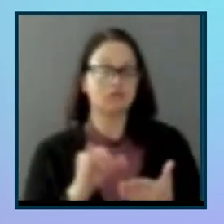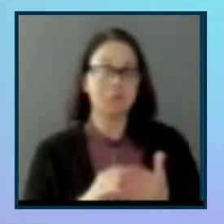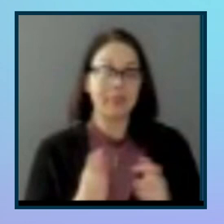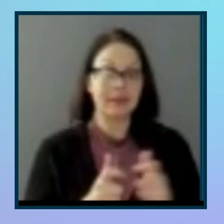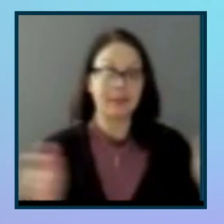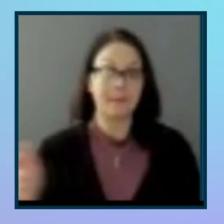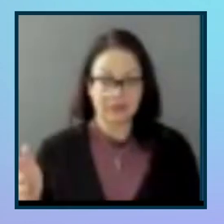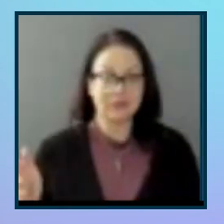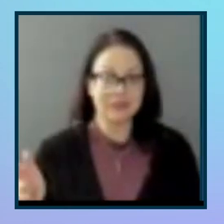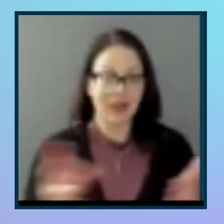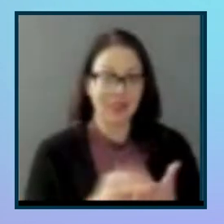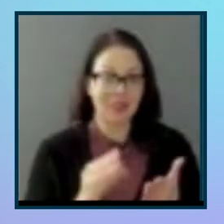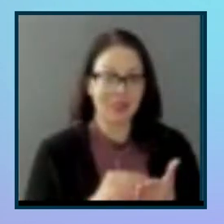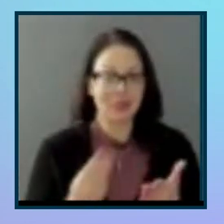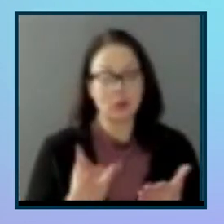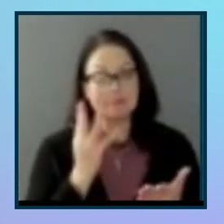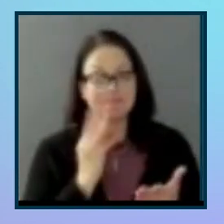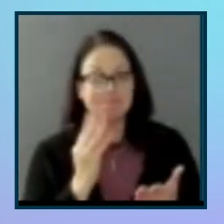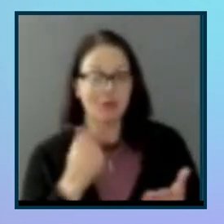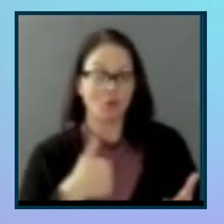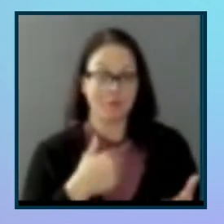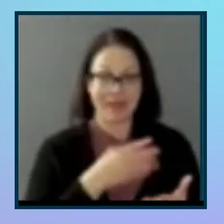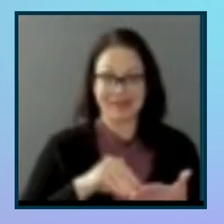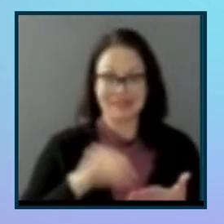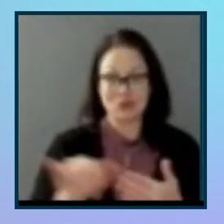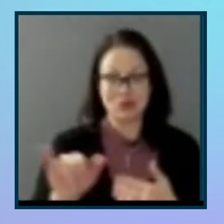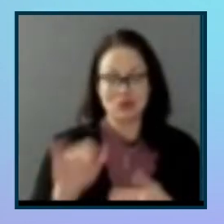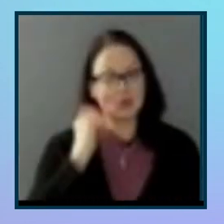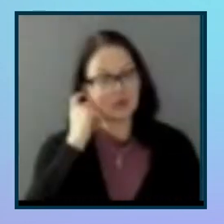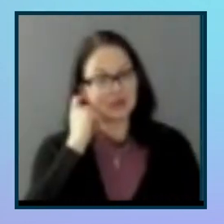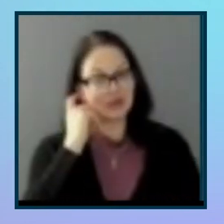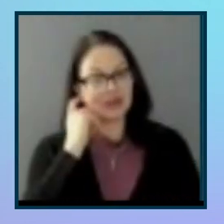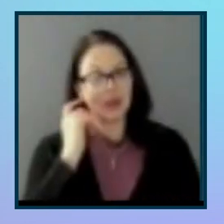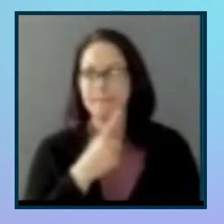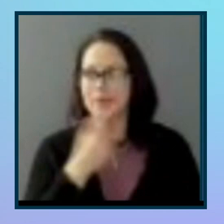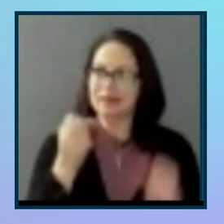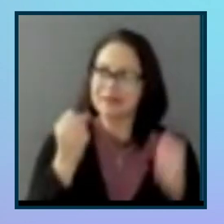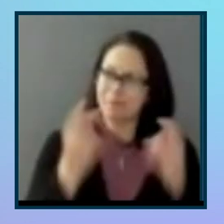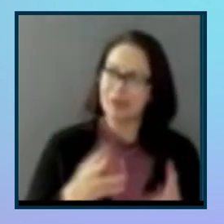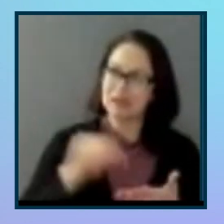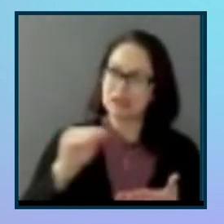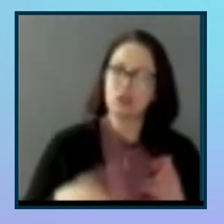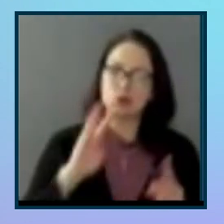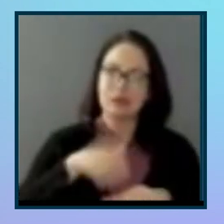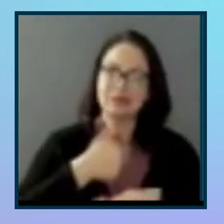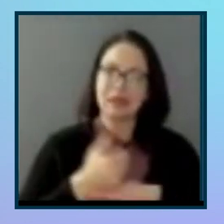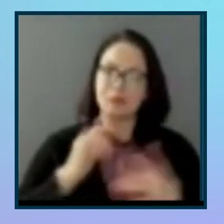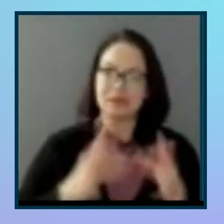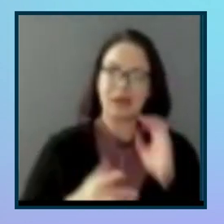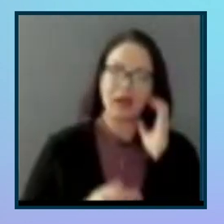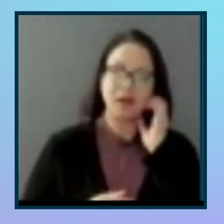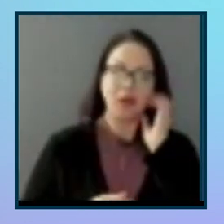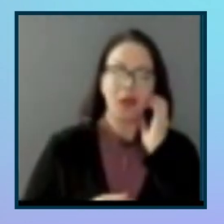learning for me and for the students as well. Because a lot of them create sites and don't give things a